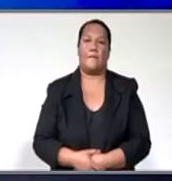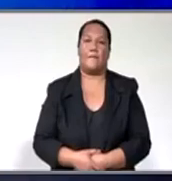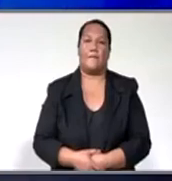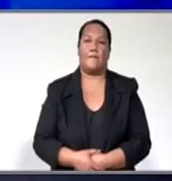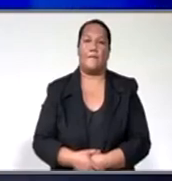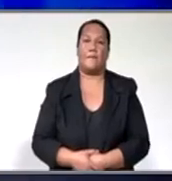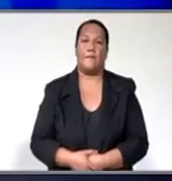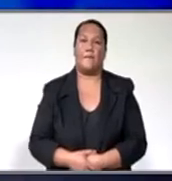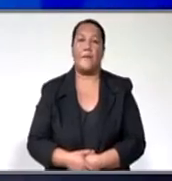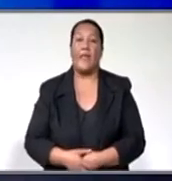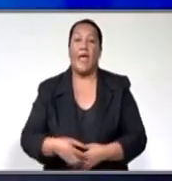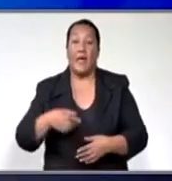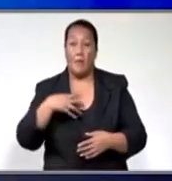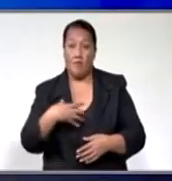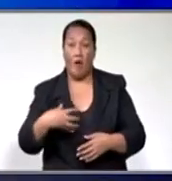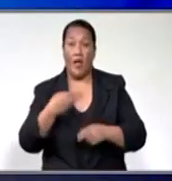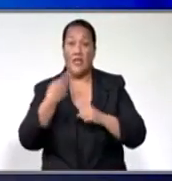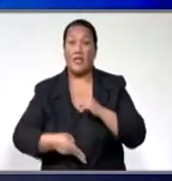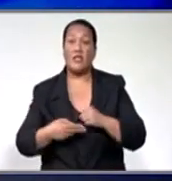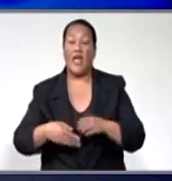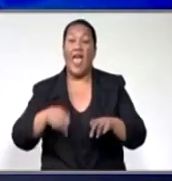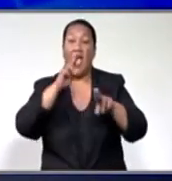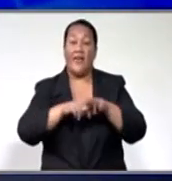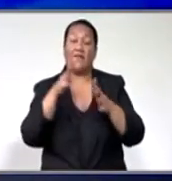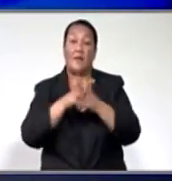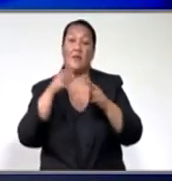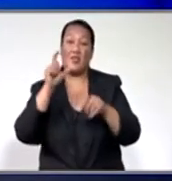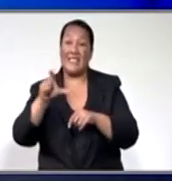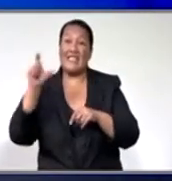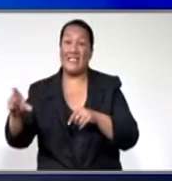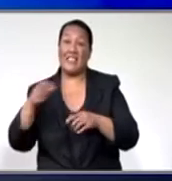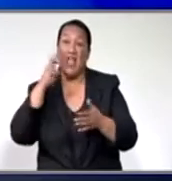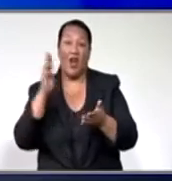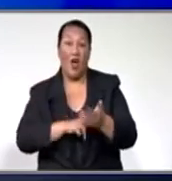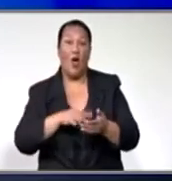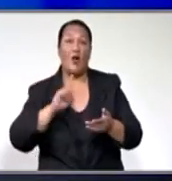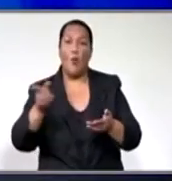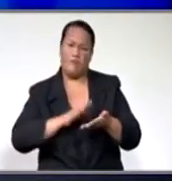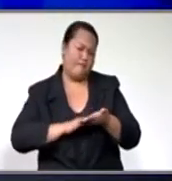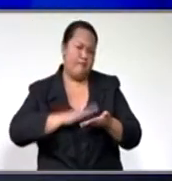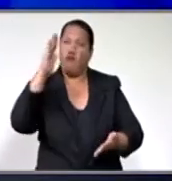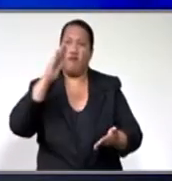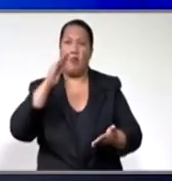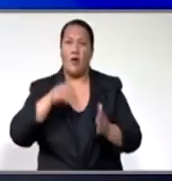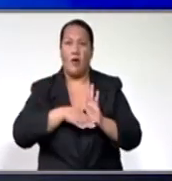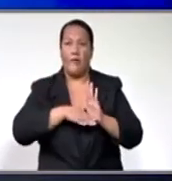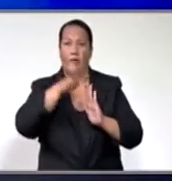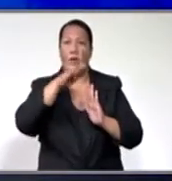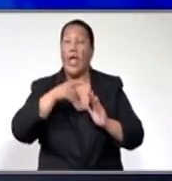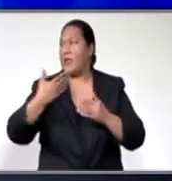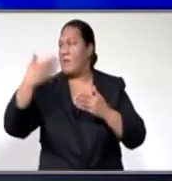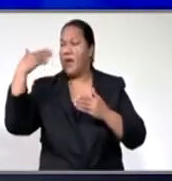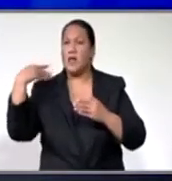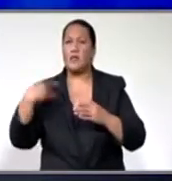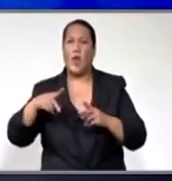In our In-Depth segment, the Fiji Women's Crisis Center has recorded a spike in cases of domestic violence in the past week.